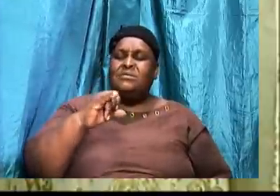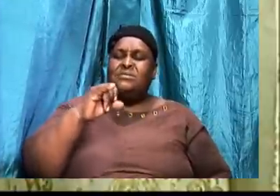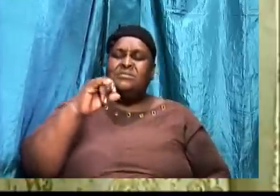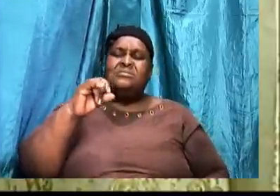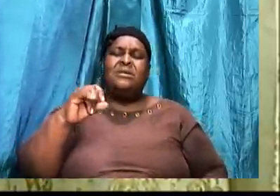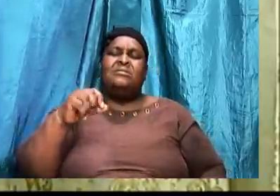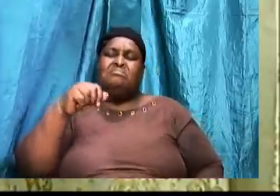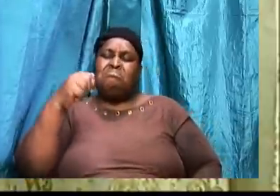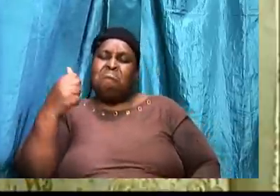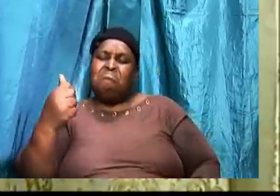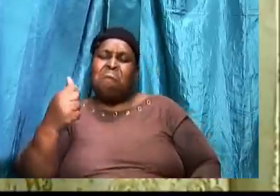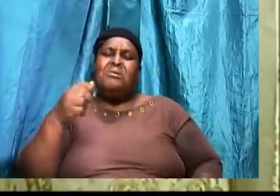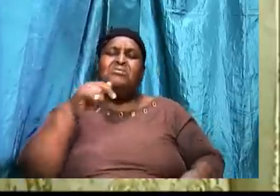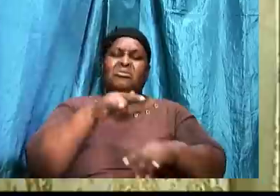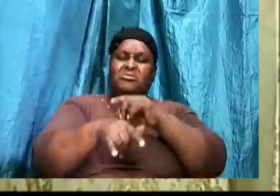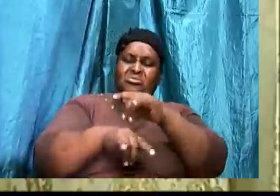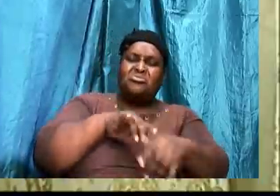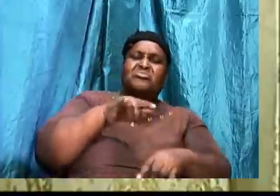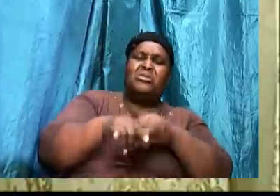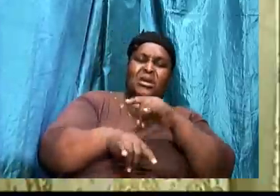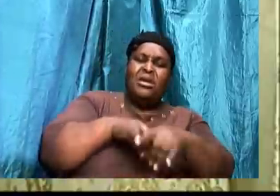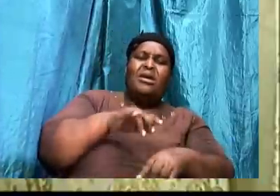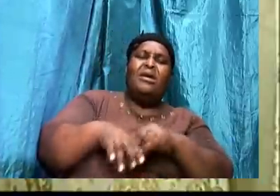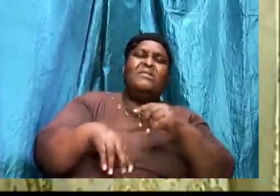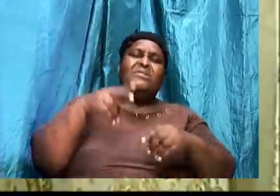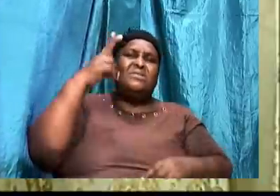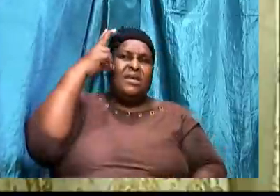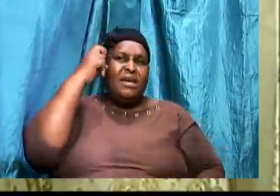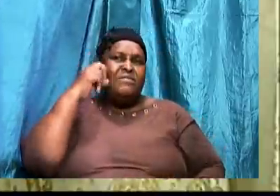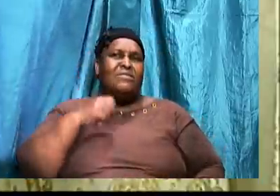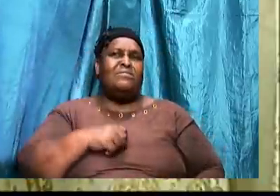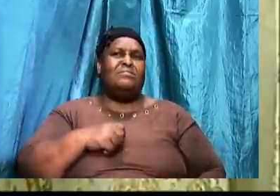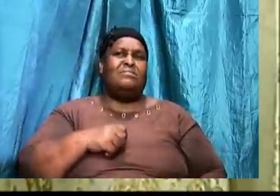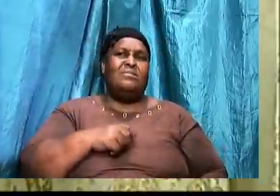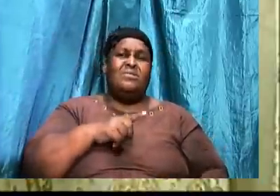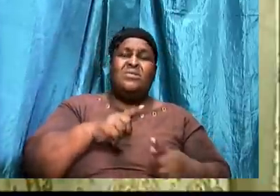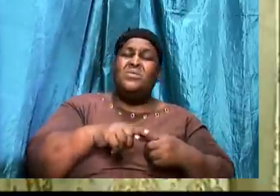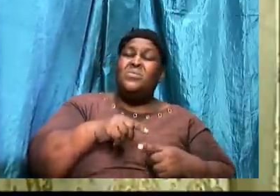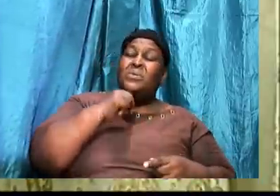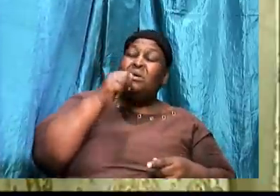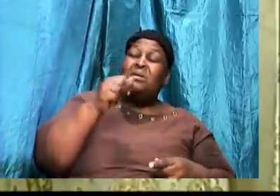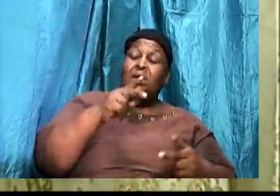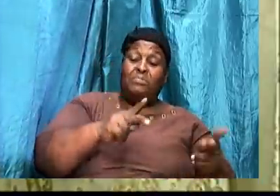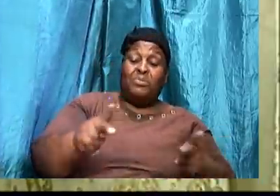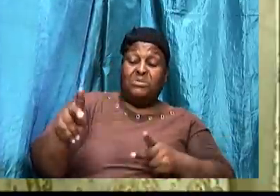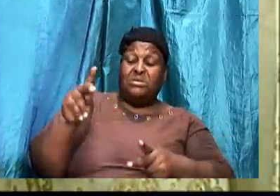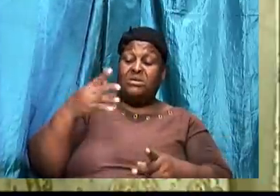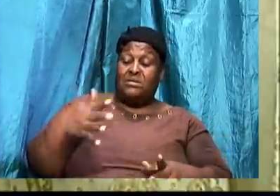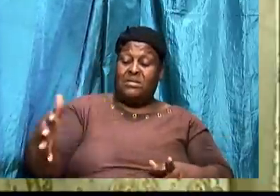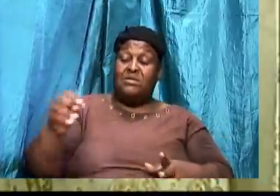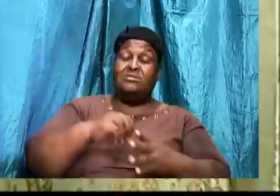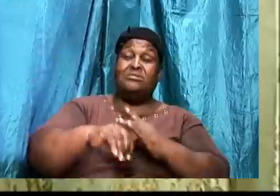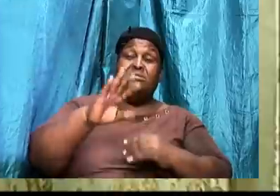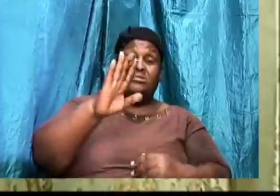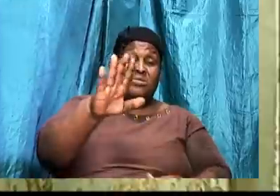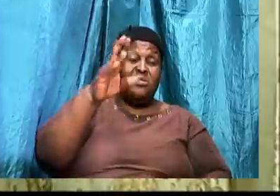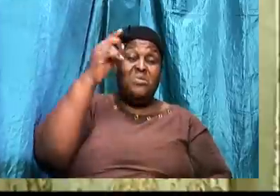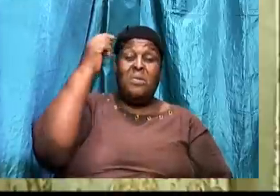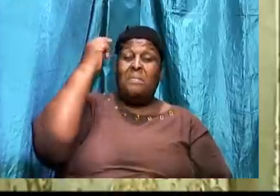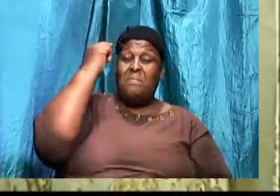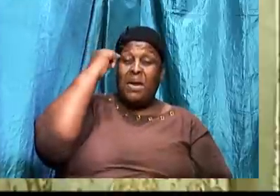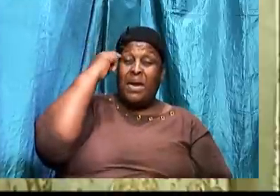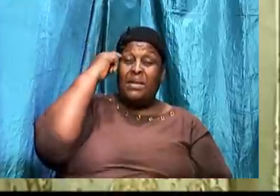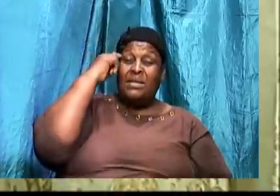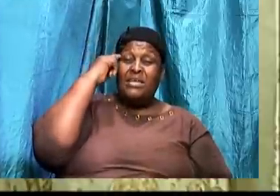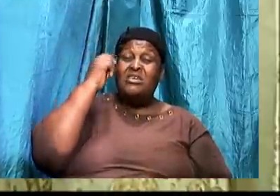So when he is not injecting things in your mind. And he is not trying to get you to. Challenge the word of God. And question